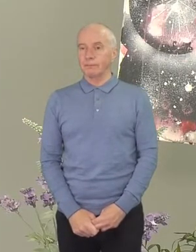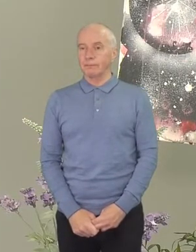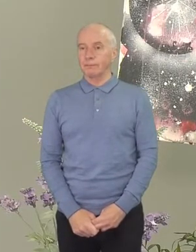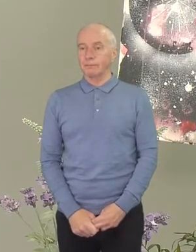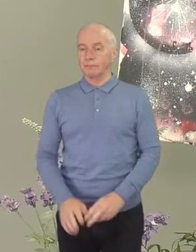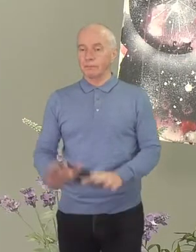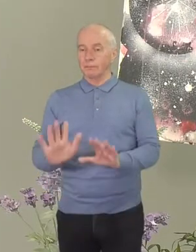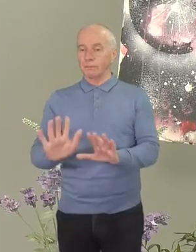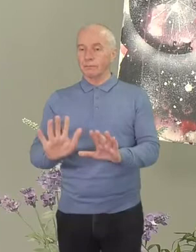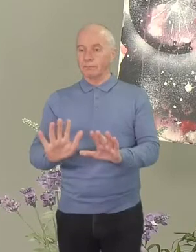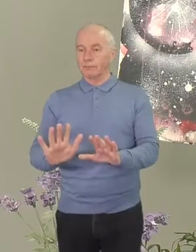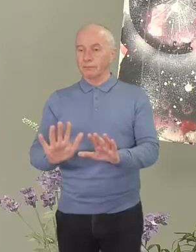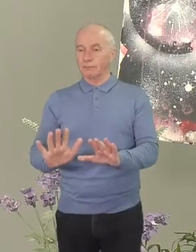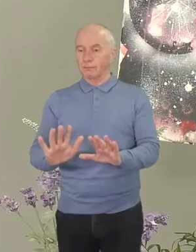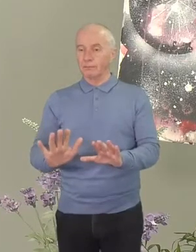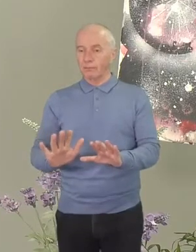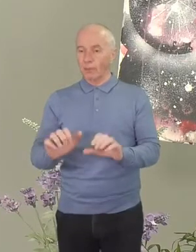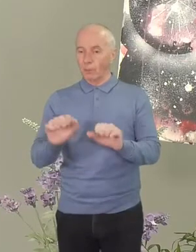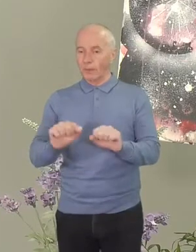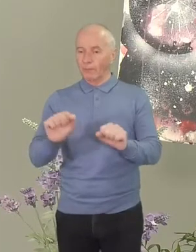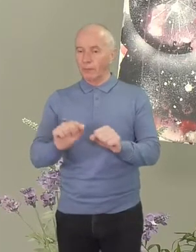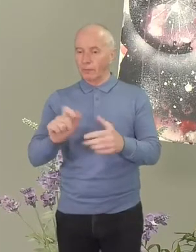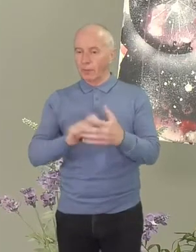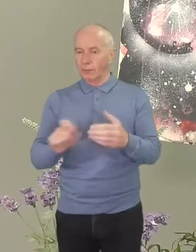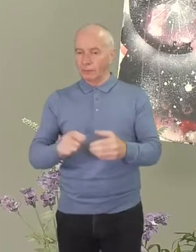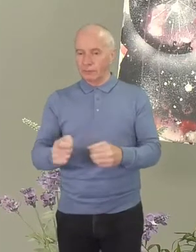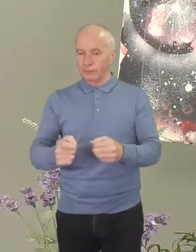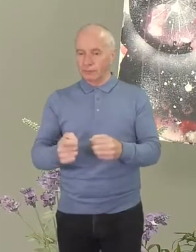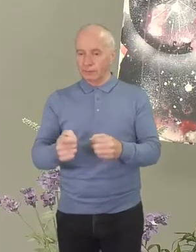We'll just leave that for a few moments while the votes are coming in.